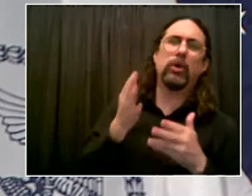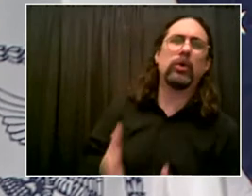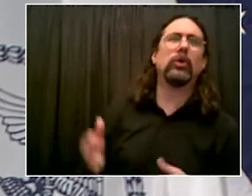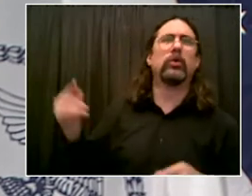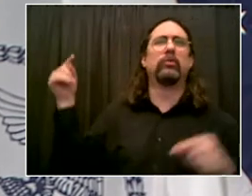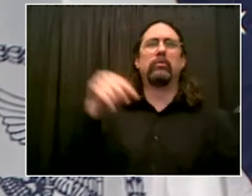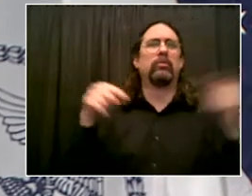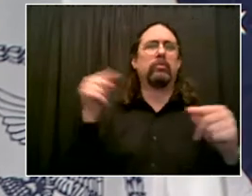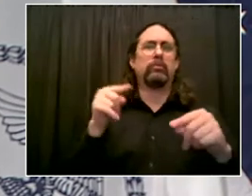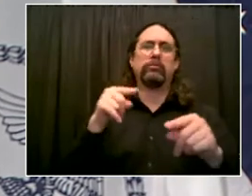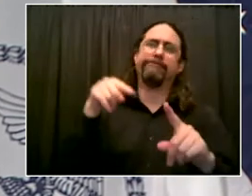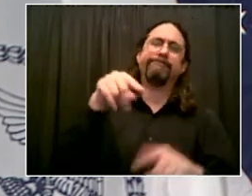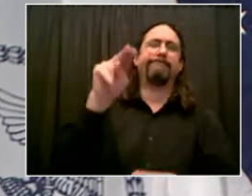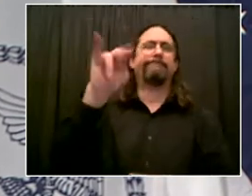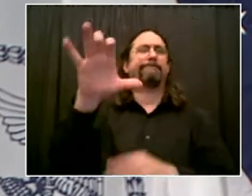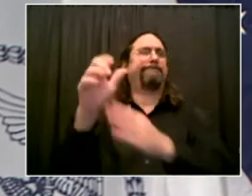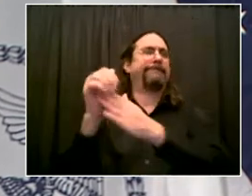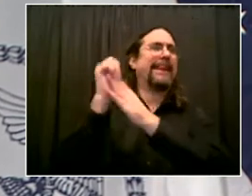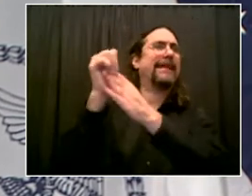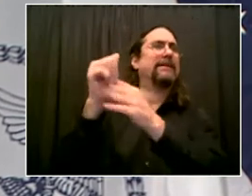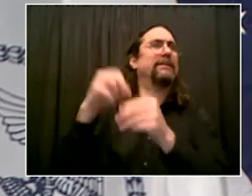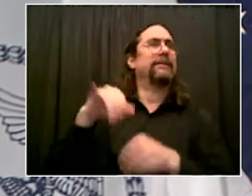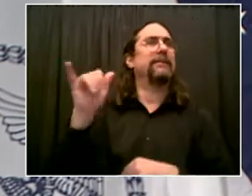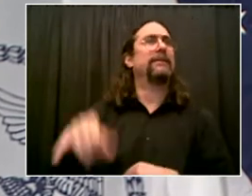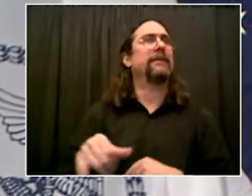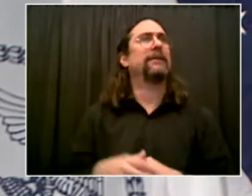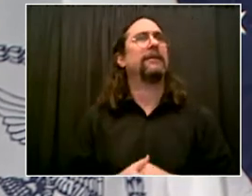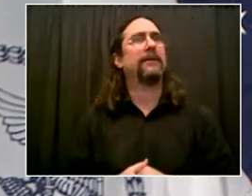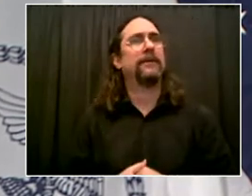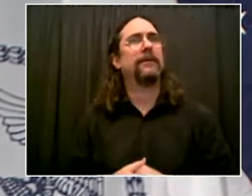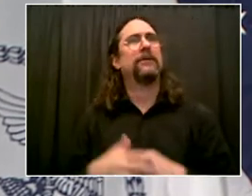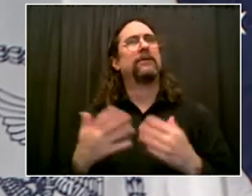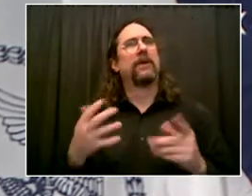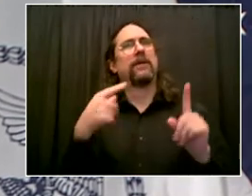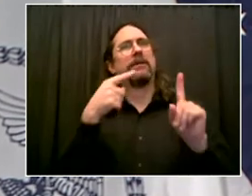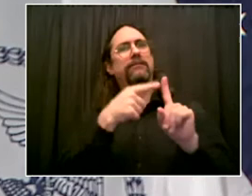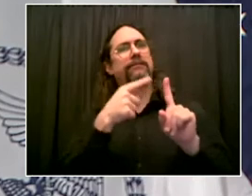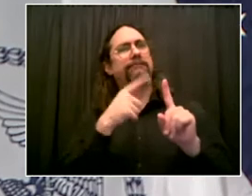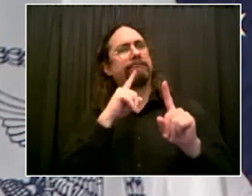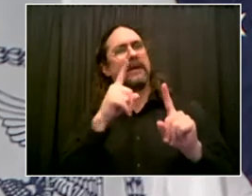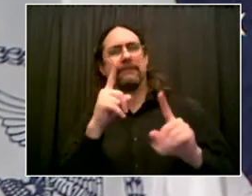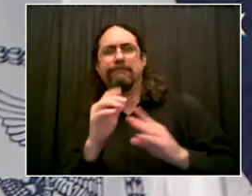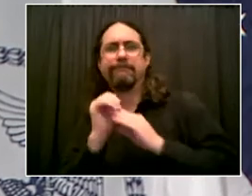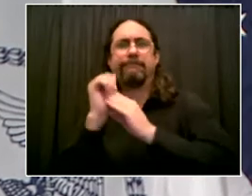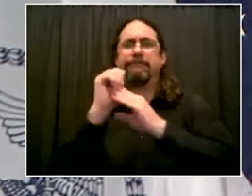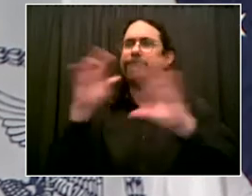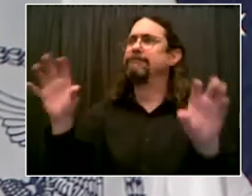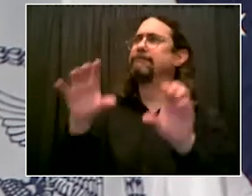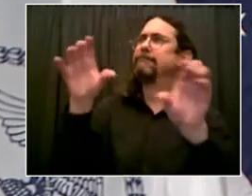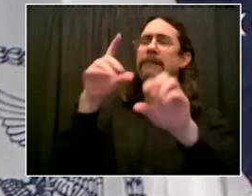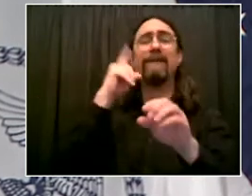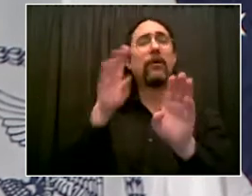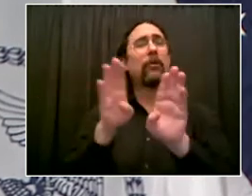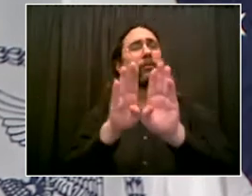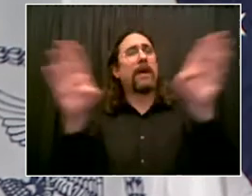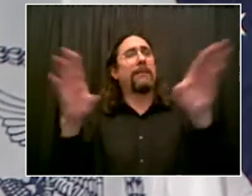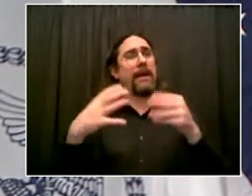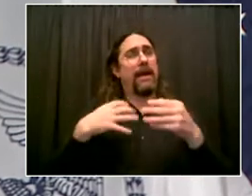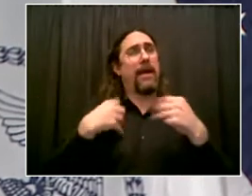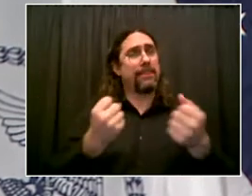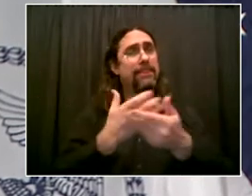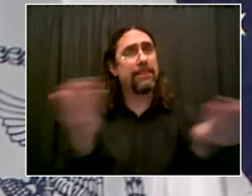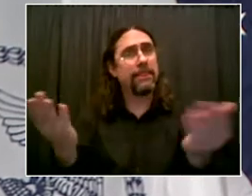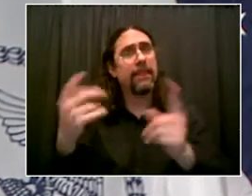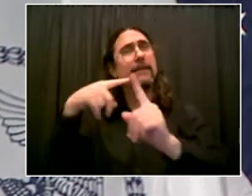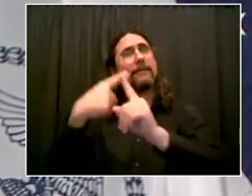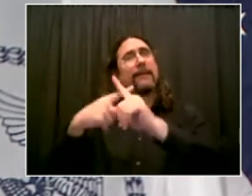change. All of this can be done as part of recovery for all of us, but it takes great leaders and smart leaders, can-do leaders. My pleasure